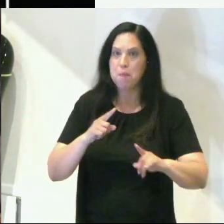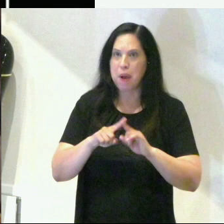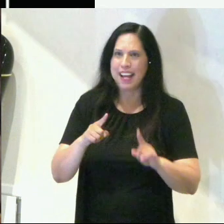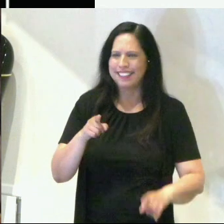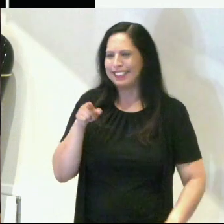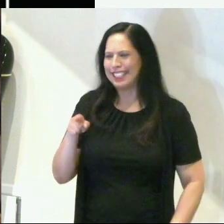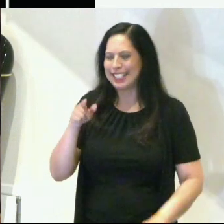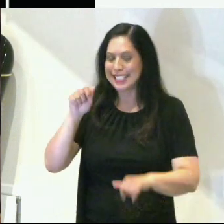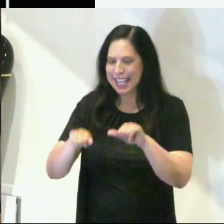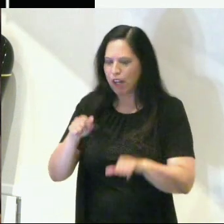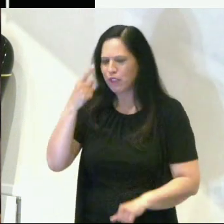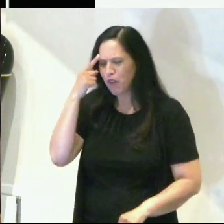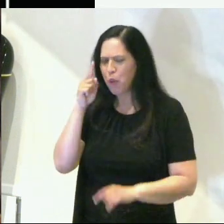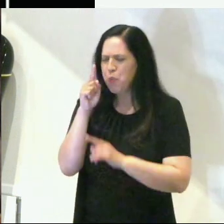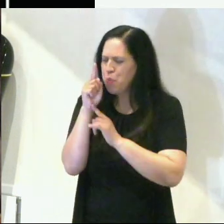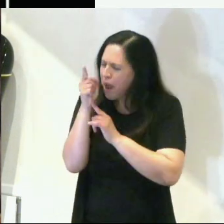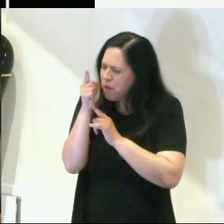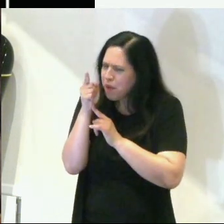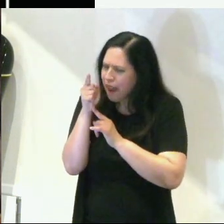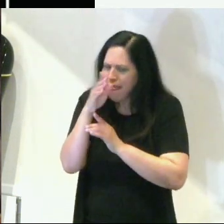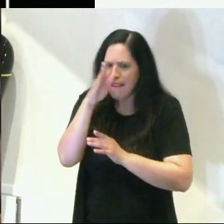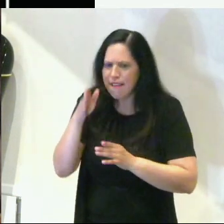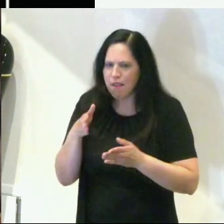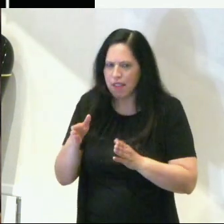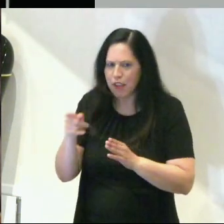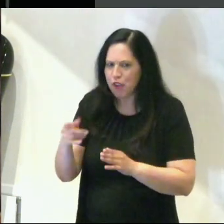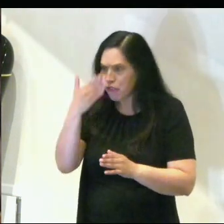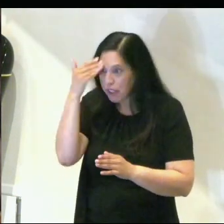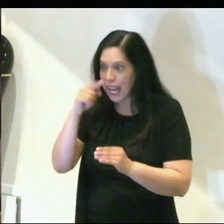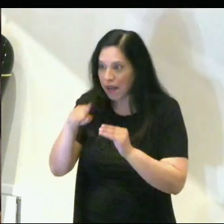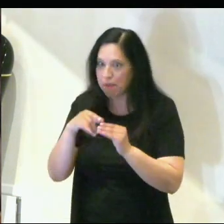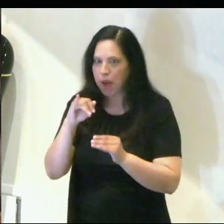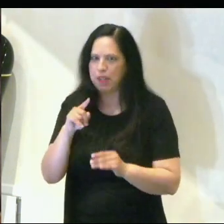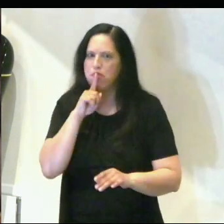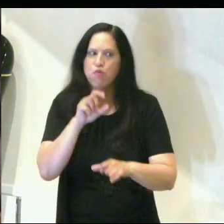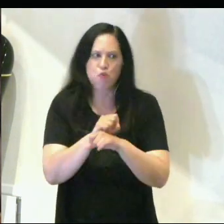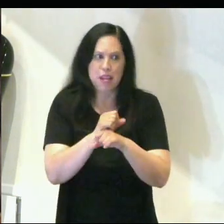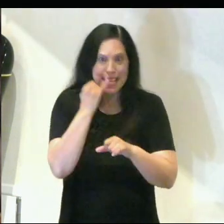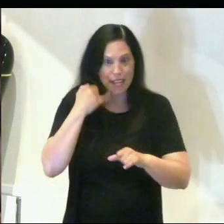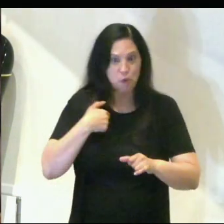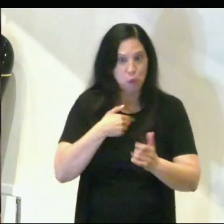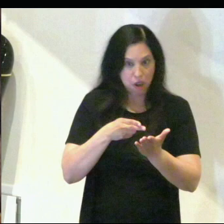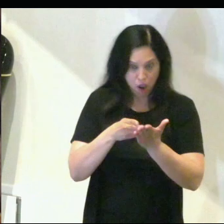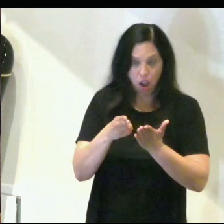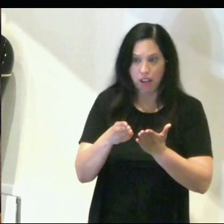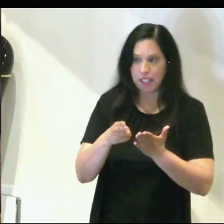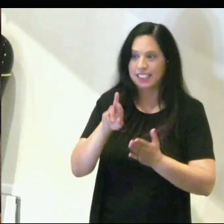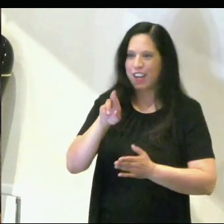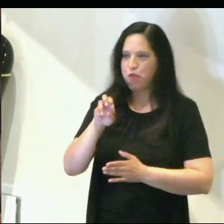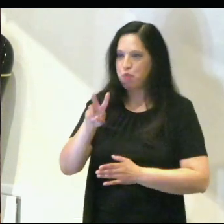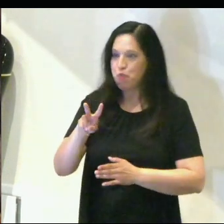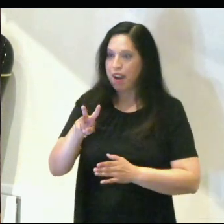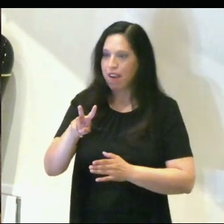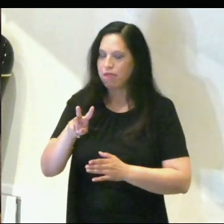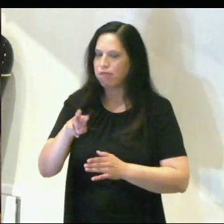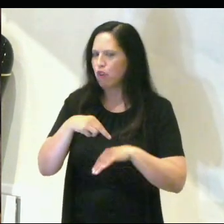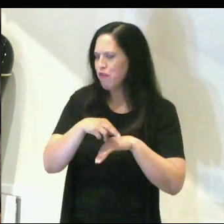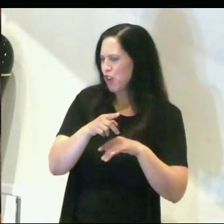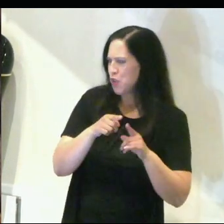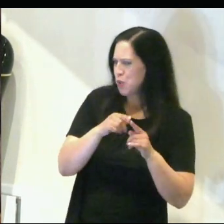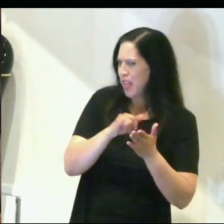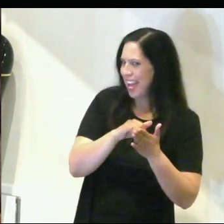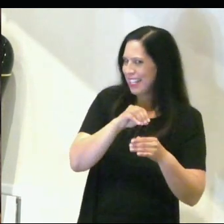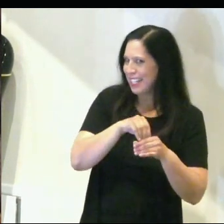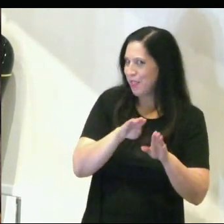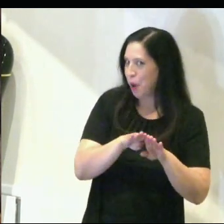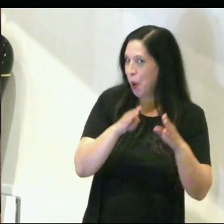moment, they never let you forget about it. The reality is, if we're honest with ourselves, and Rev kind of alluded to it in his opening statements, I